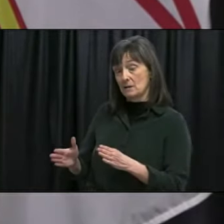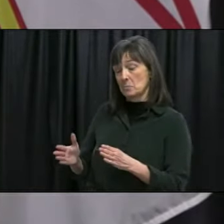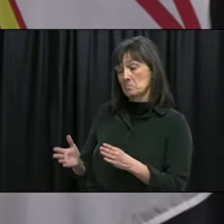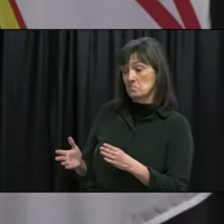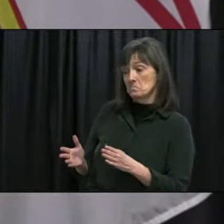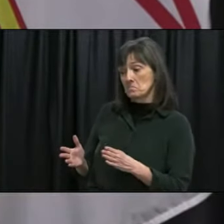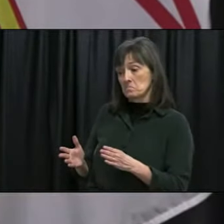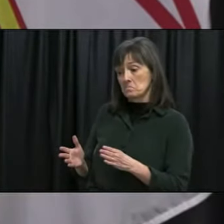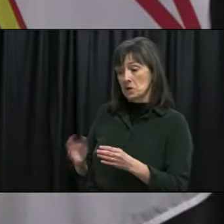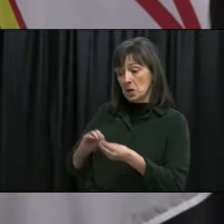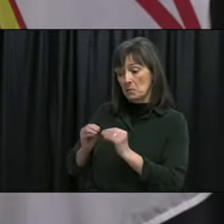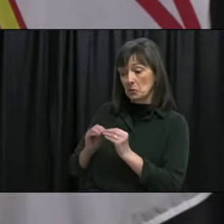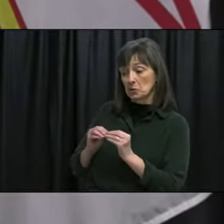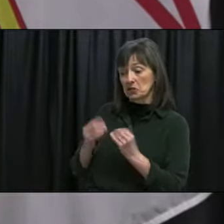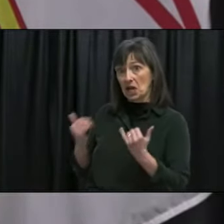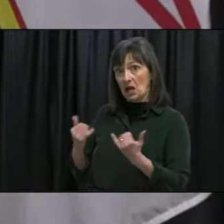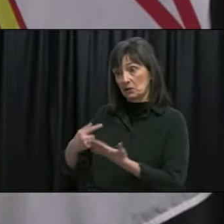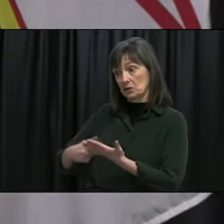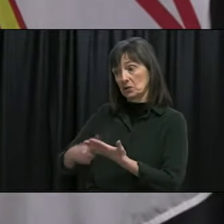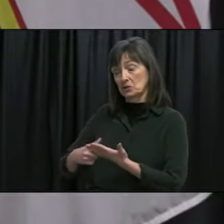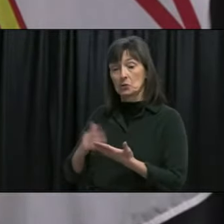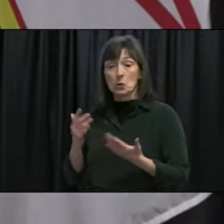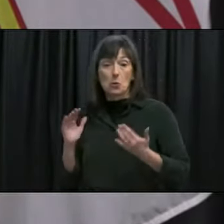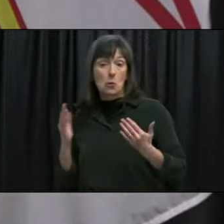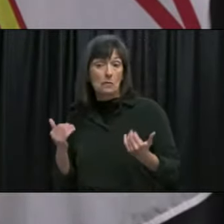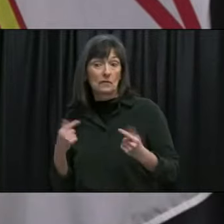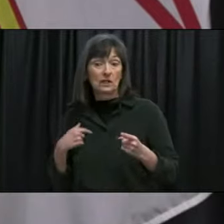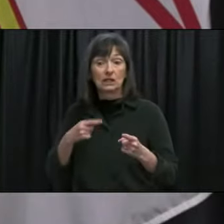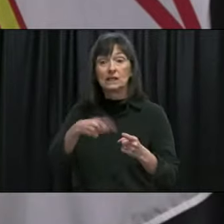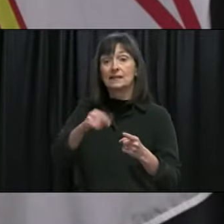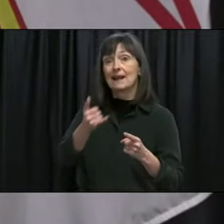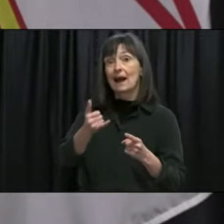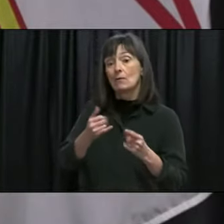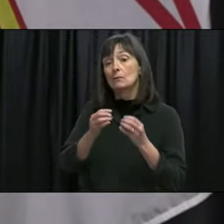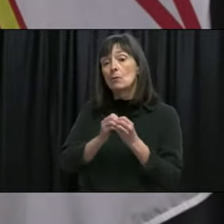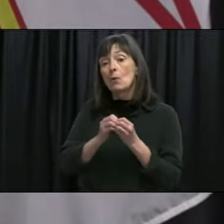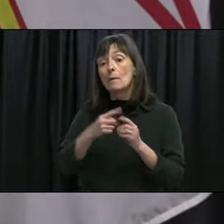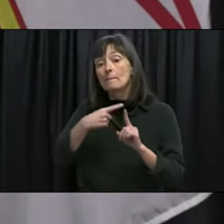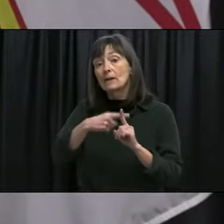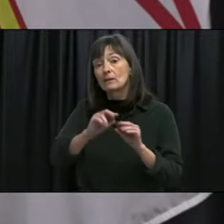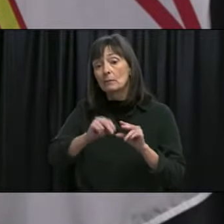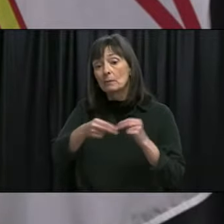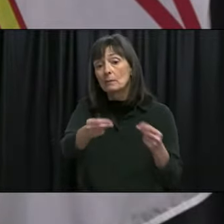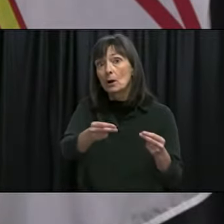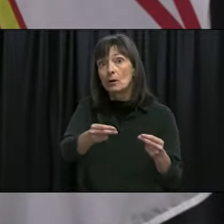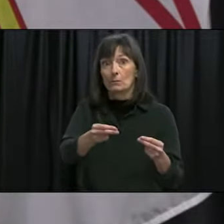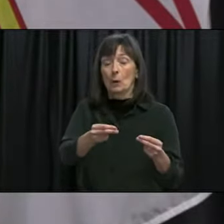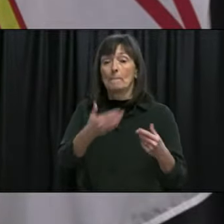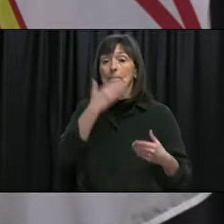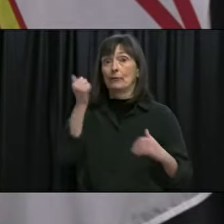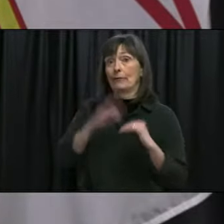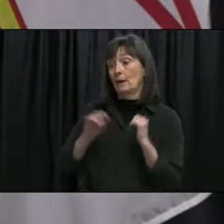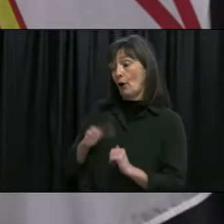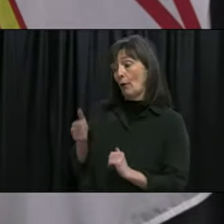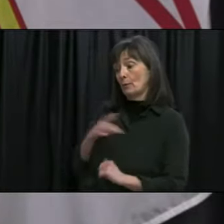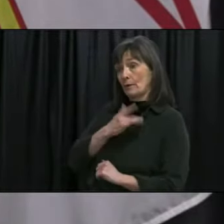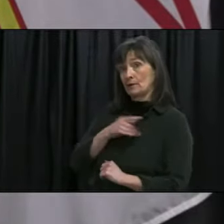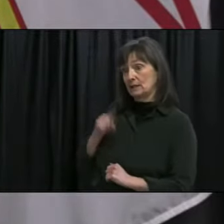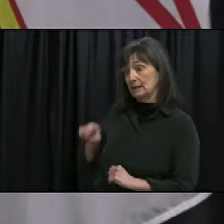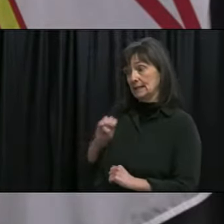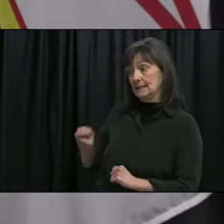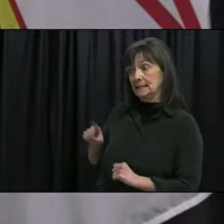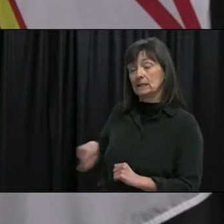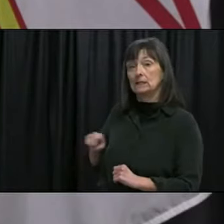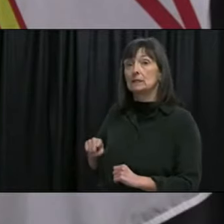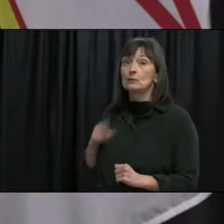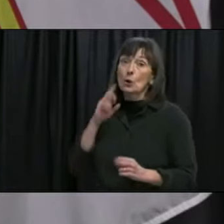case numbers are going down our positivity rates are lower than some of the other provinces within the Atlantic region so I'm quite hopeful